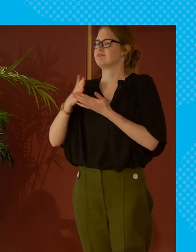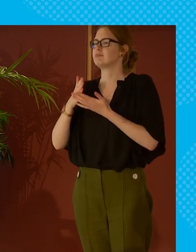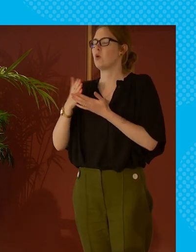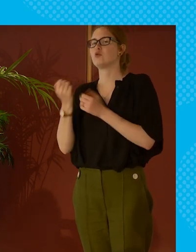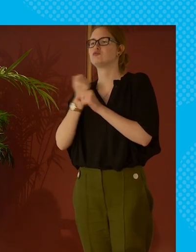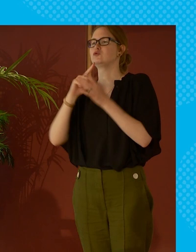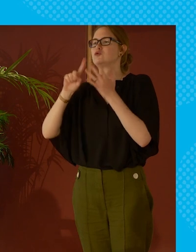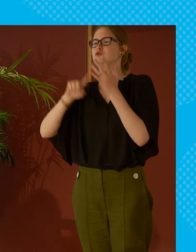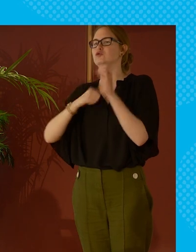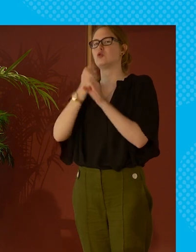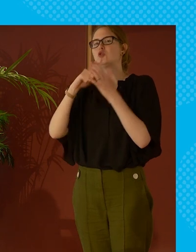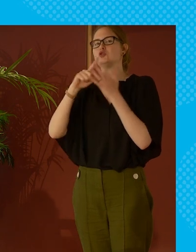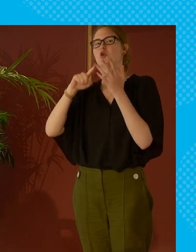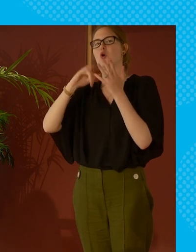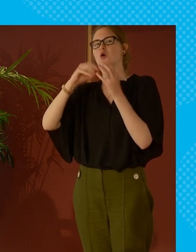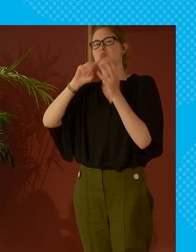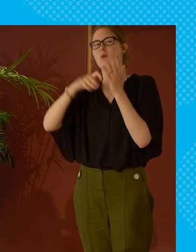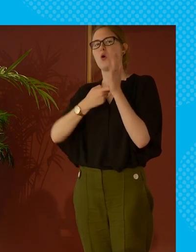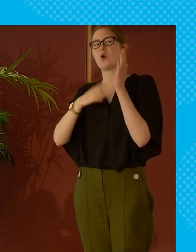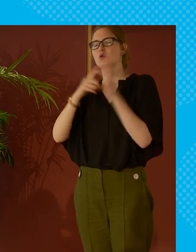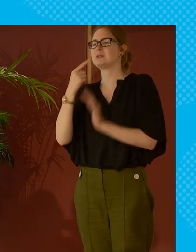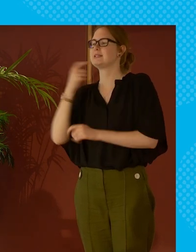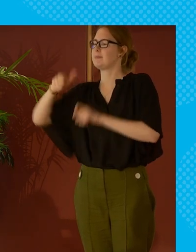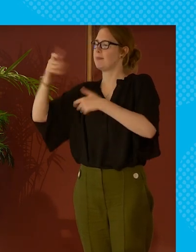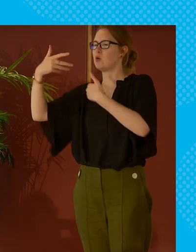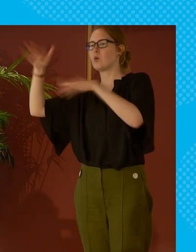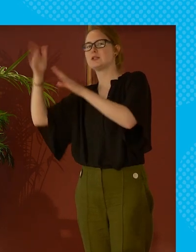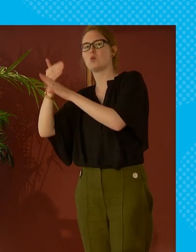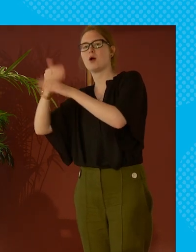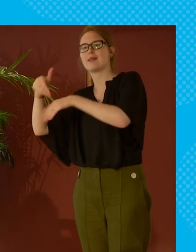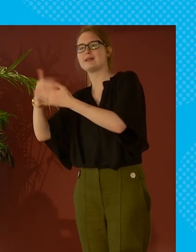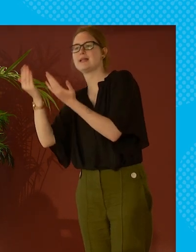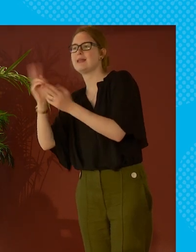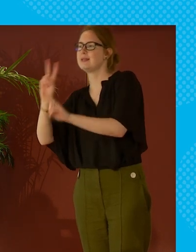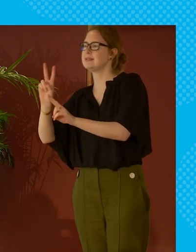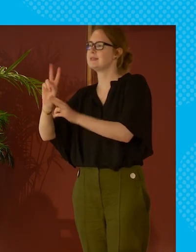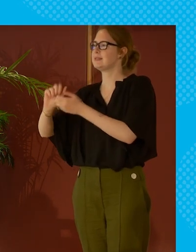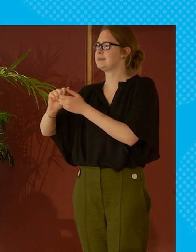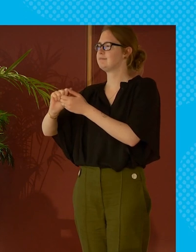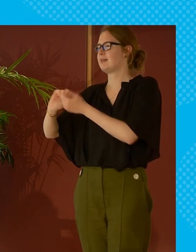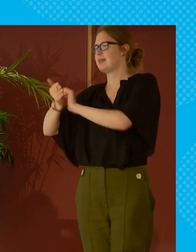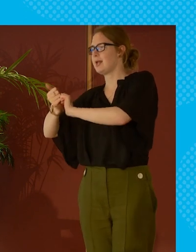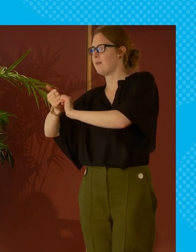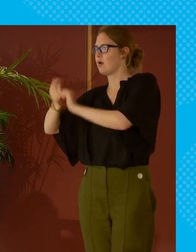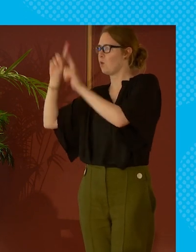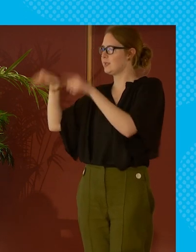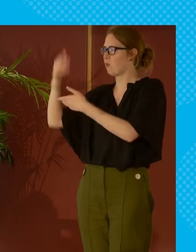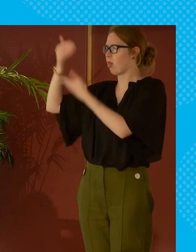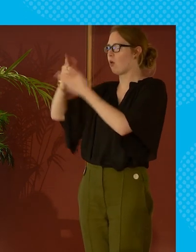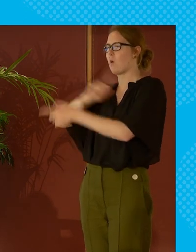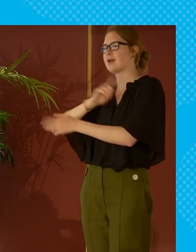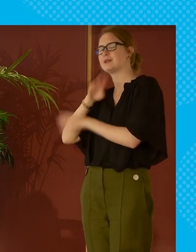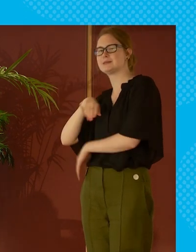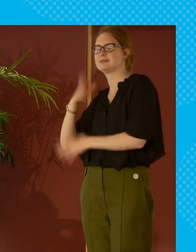he's or george osborne's when he says the people who are going out to work during the day and they're seeing the neighbors blinds down because the